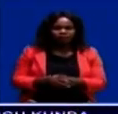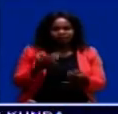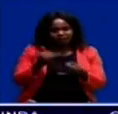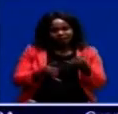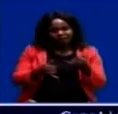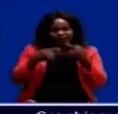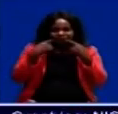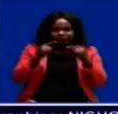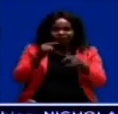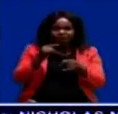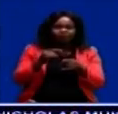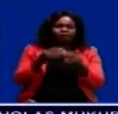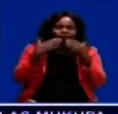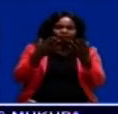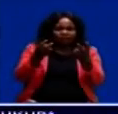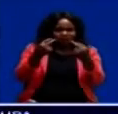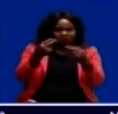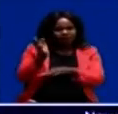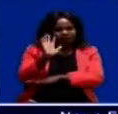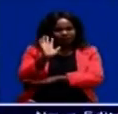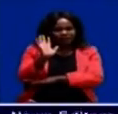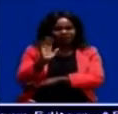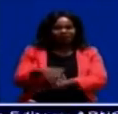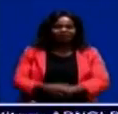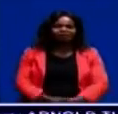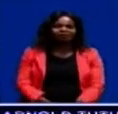That's it. That's where we end the news for now. Thank you for watching. Bye-bye.